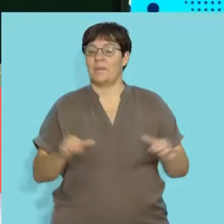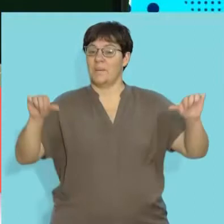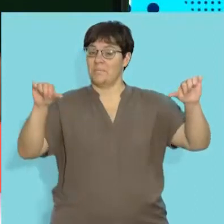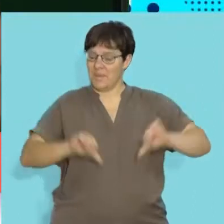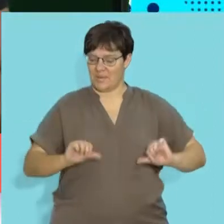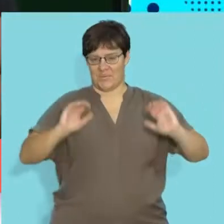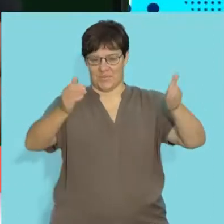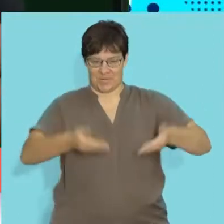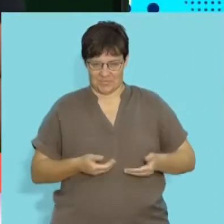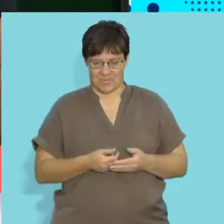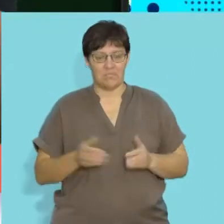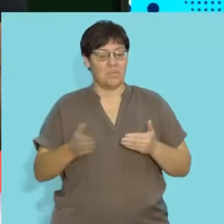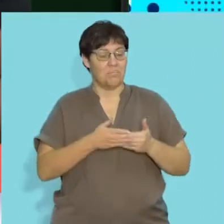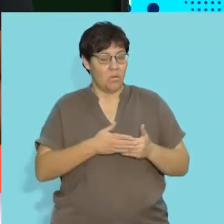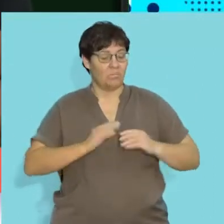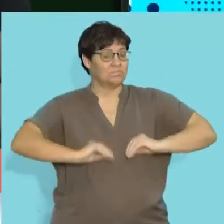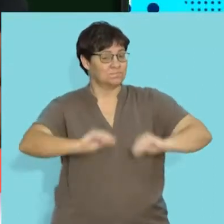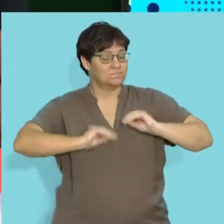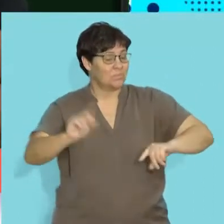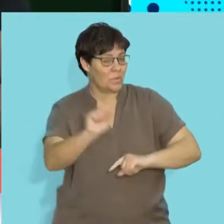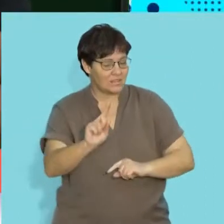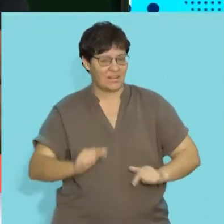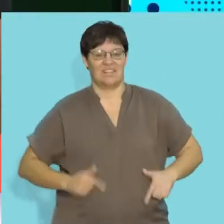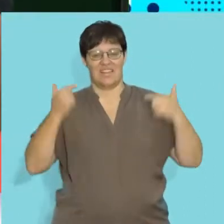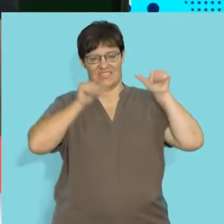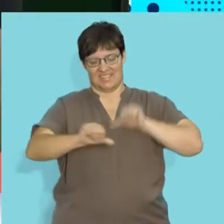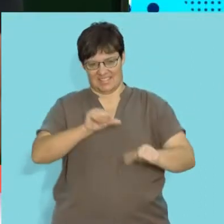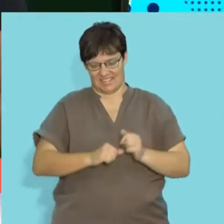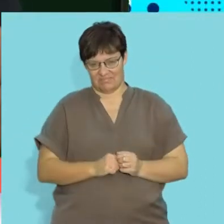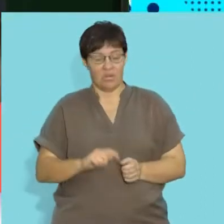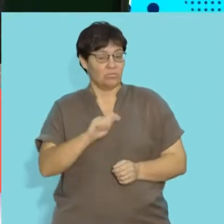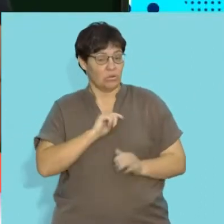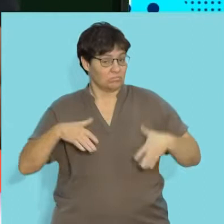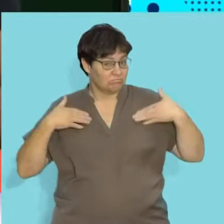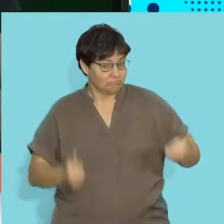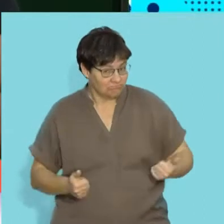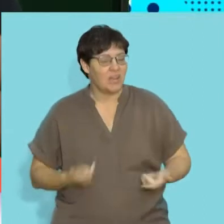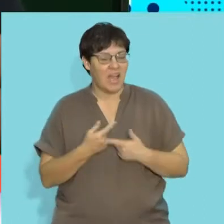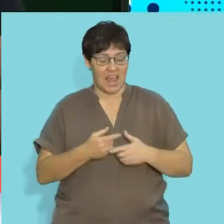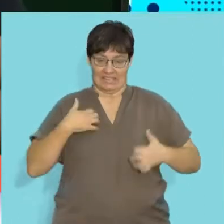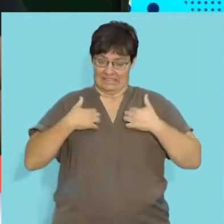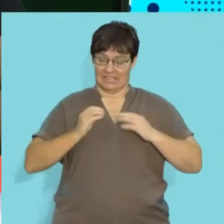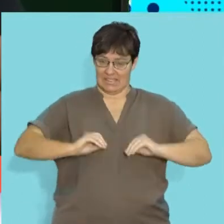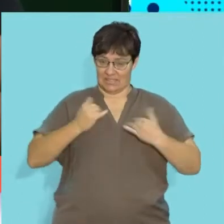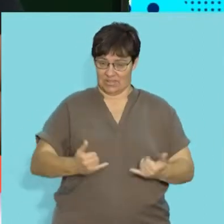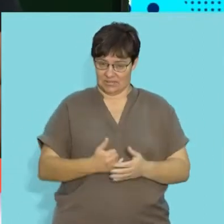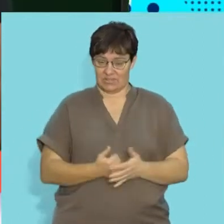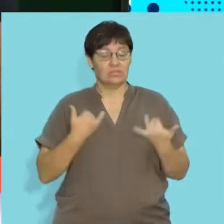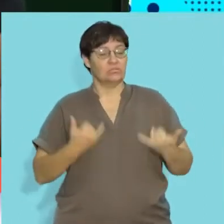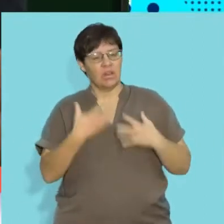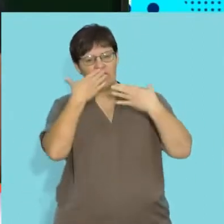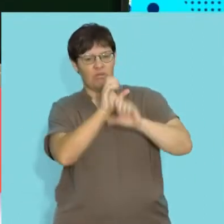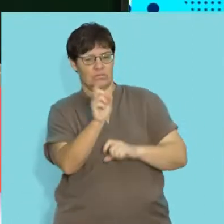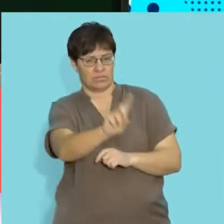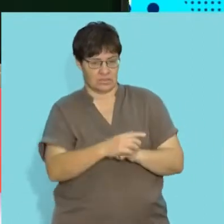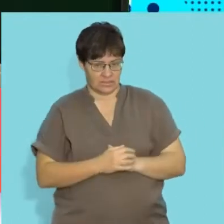Welcome back, Life Science Learners, to another installment of Life Sciences. Trust that you're well and you're excited about our lesson today. In our